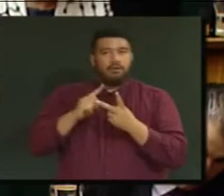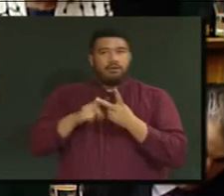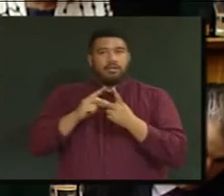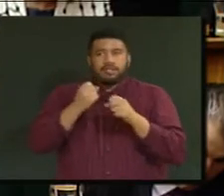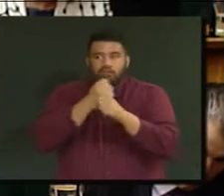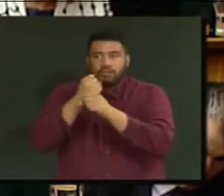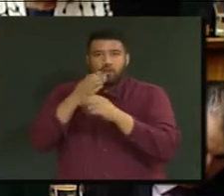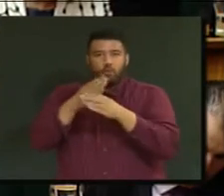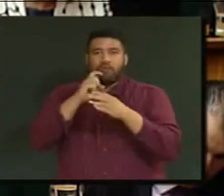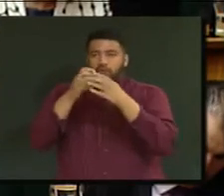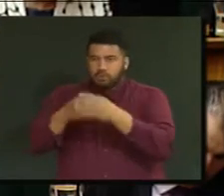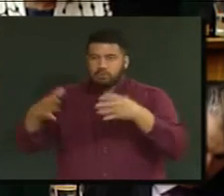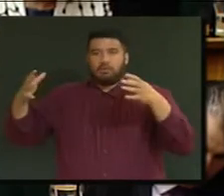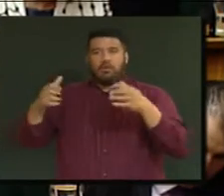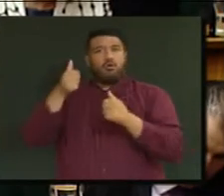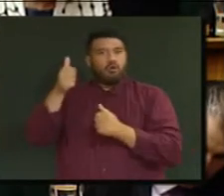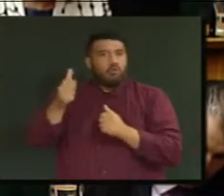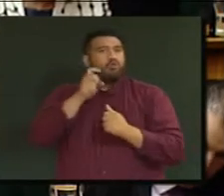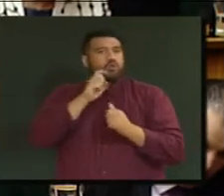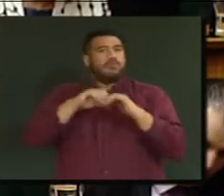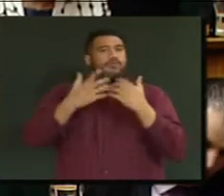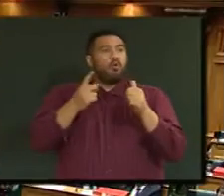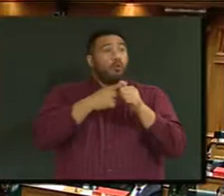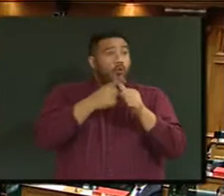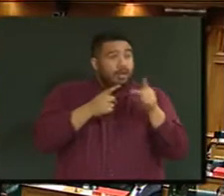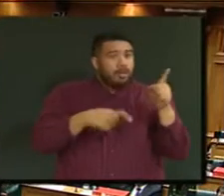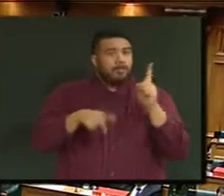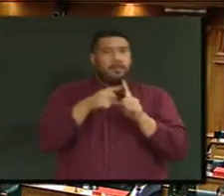that's good news for Auckland housing and housing around the country.